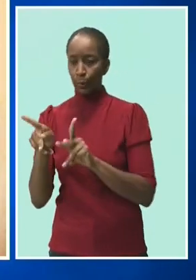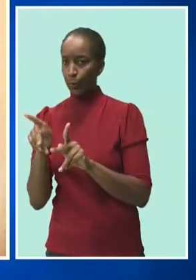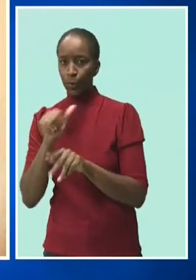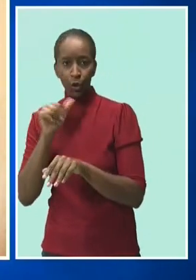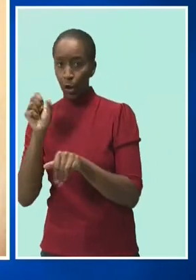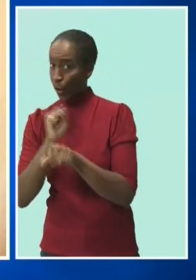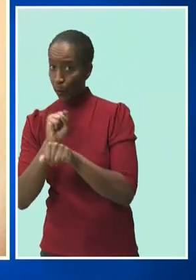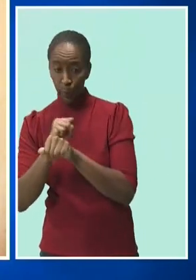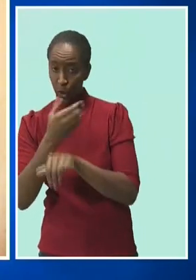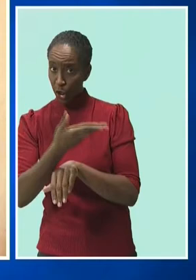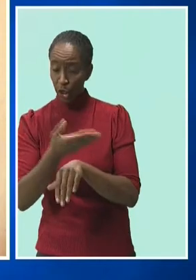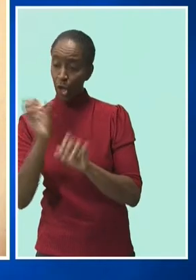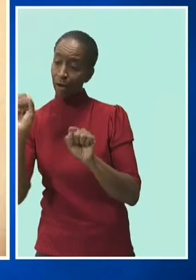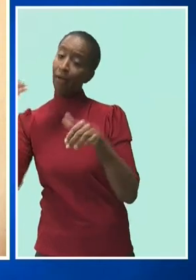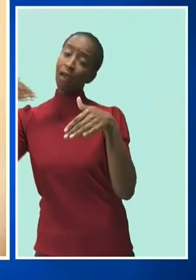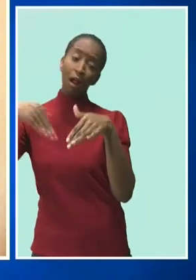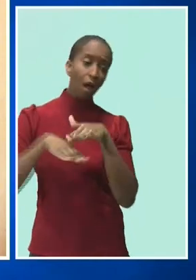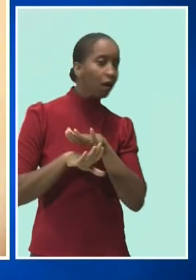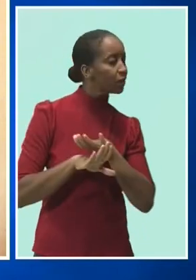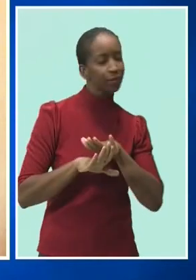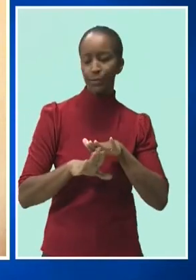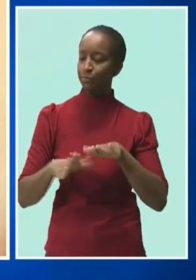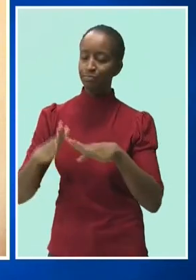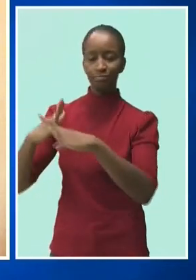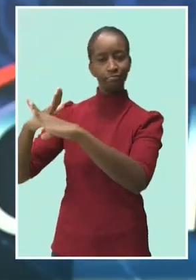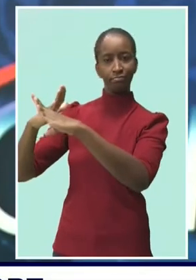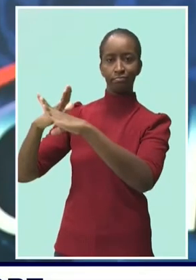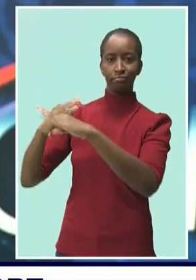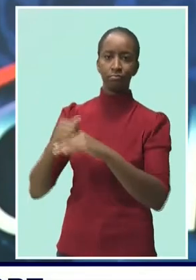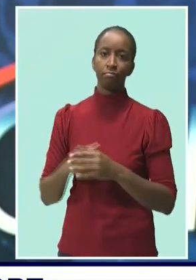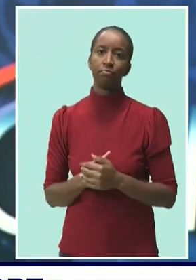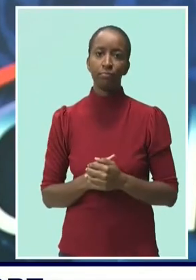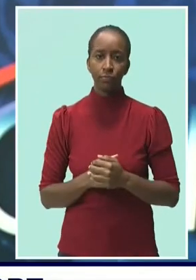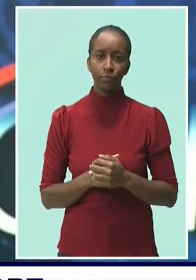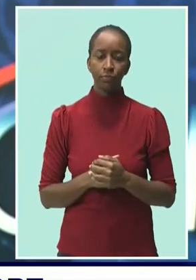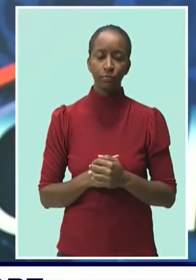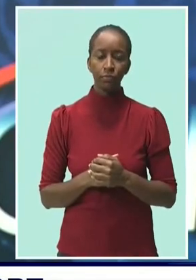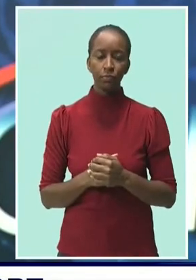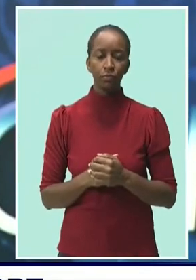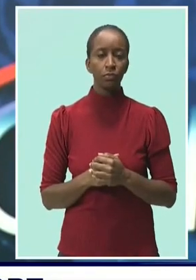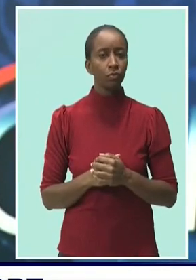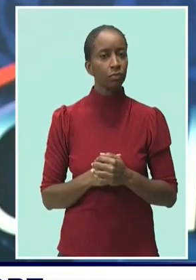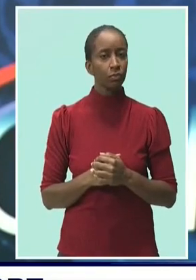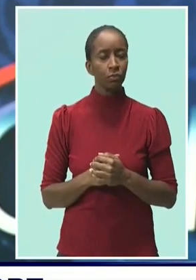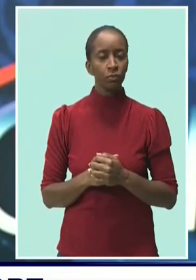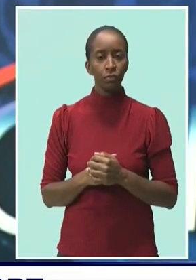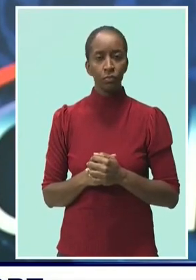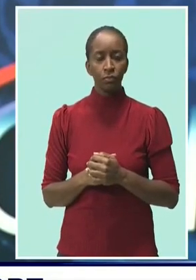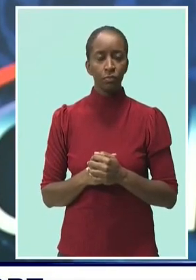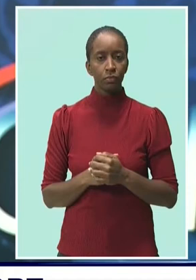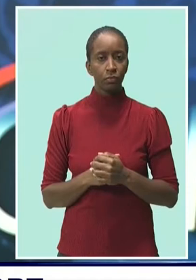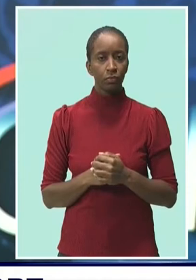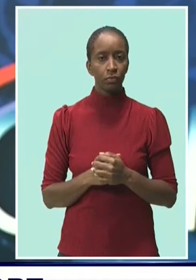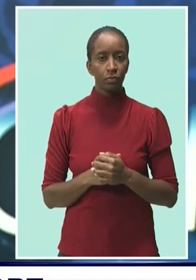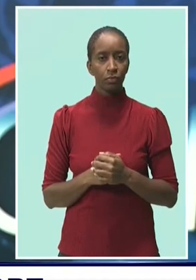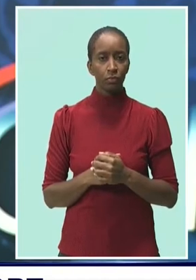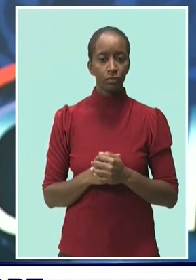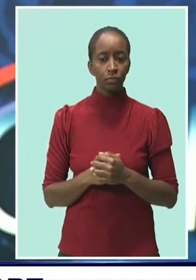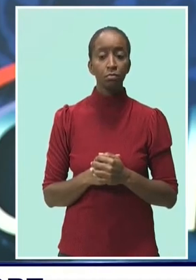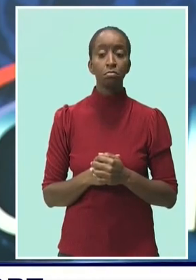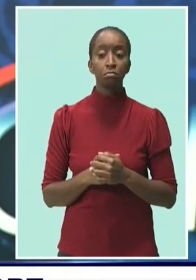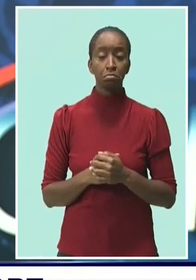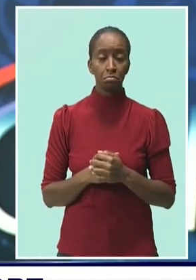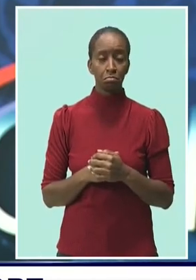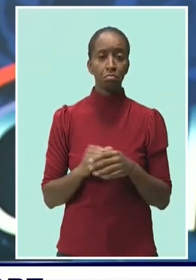-nursery personnel into the nursery. Well, as we creep towards a return to a state of normalcy,